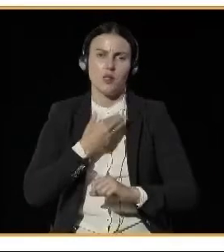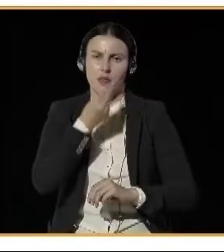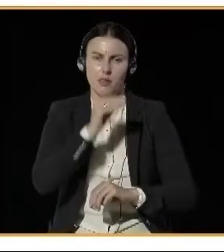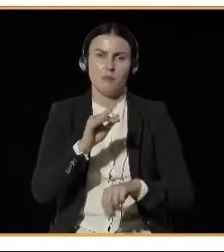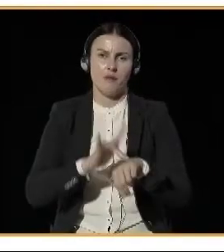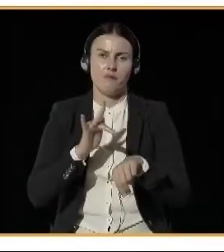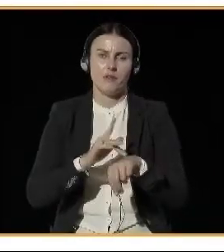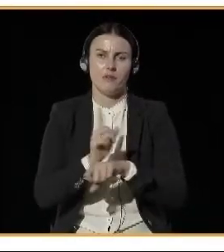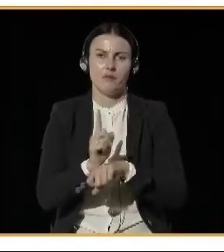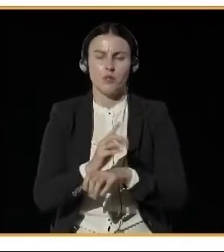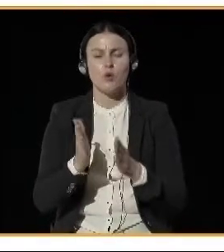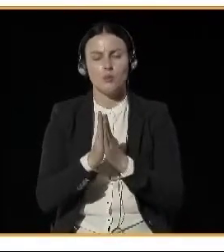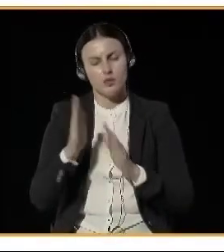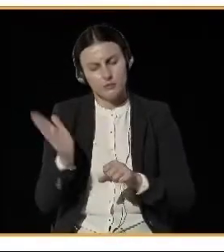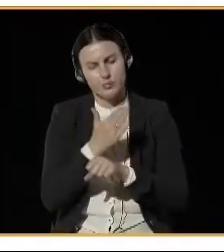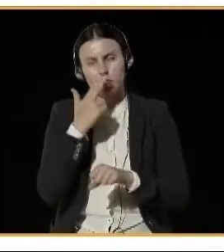please.